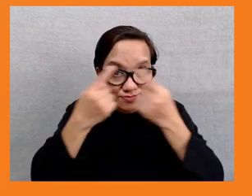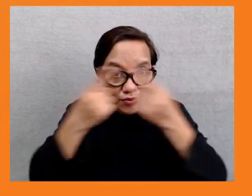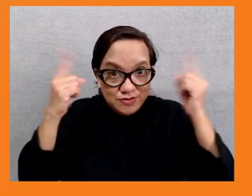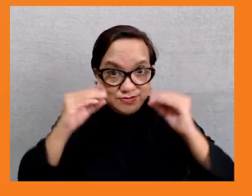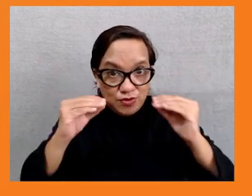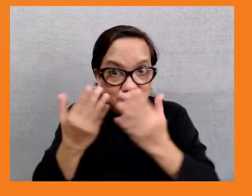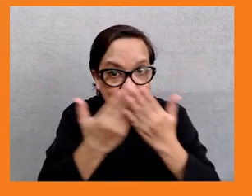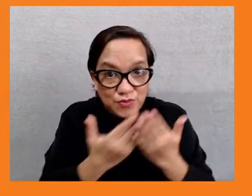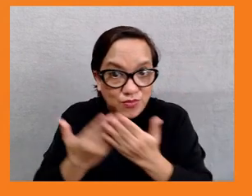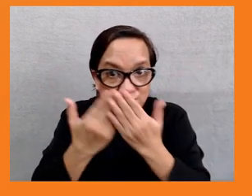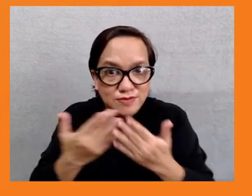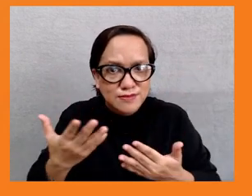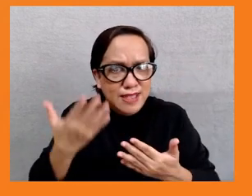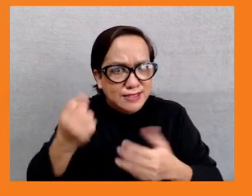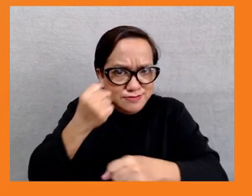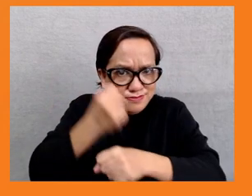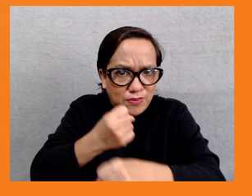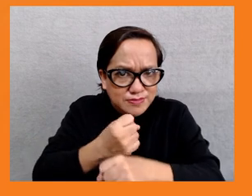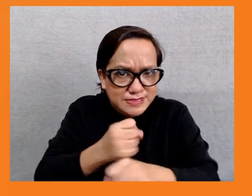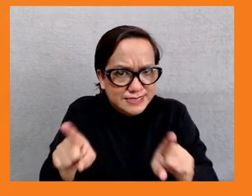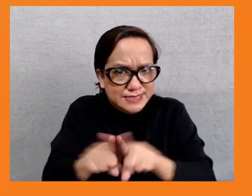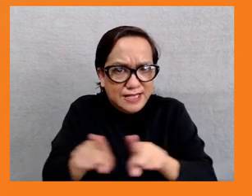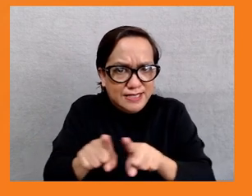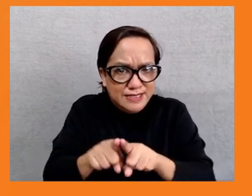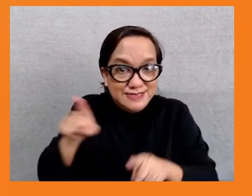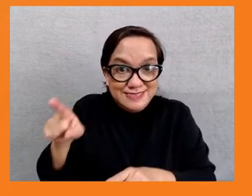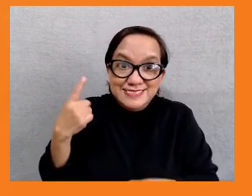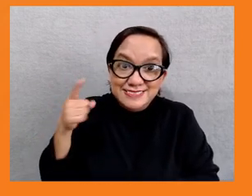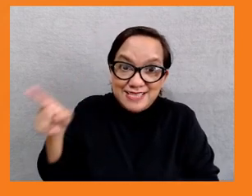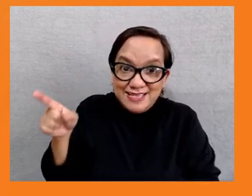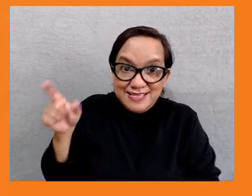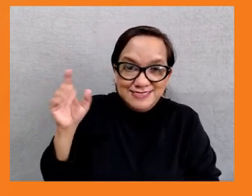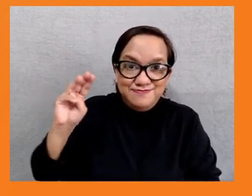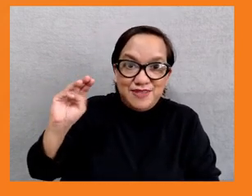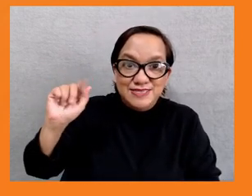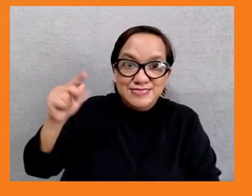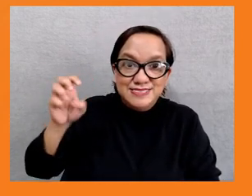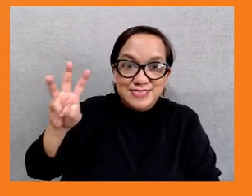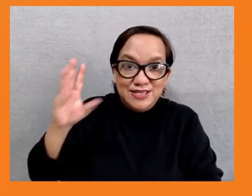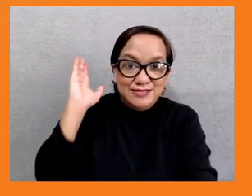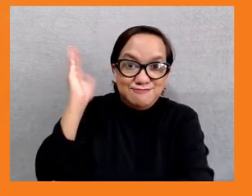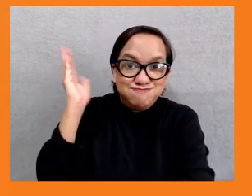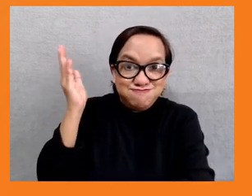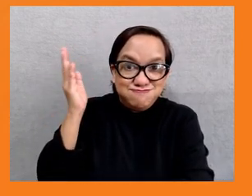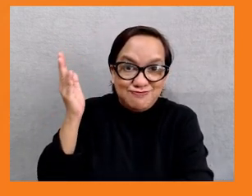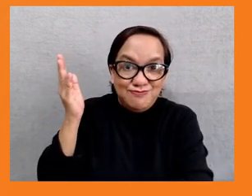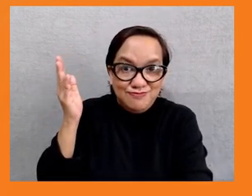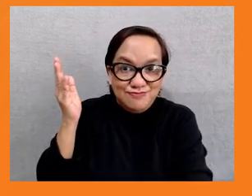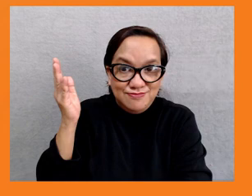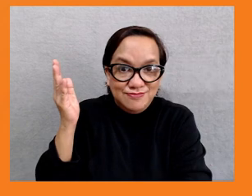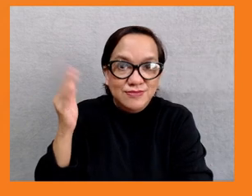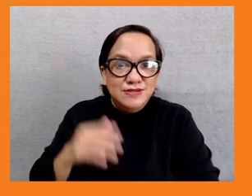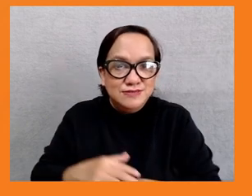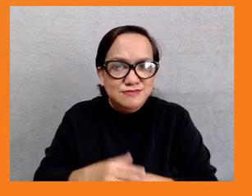presentation. And then next slide, please. So one thing that we have done is to try to support integrated approaches to